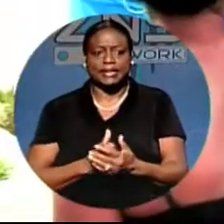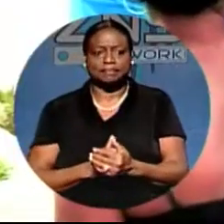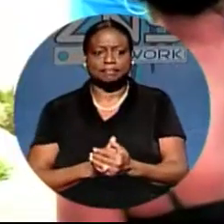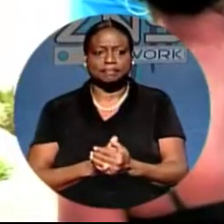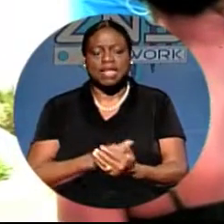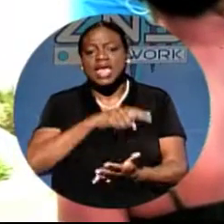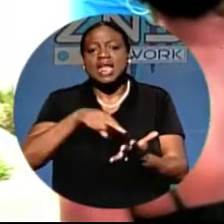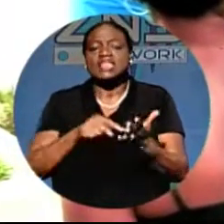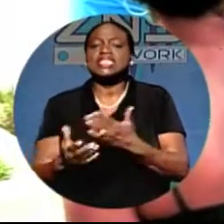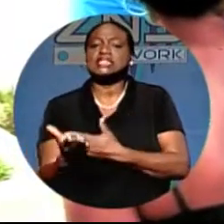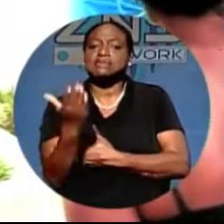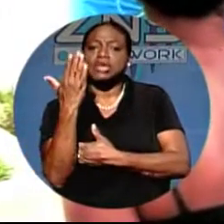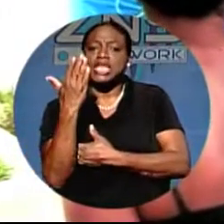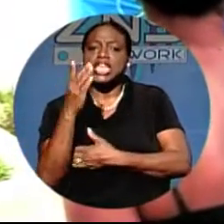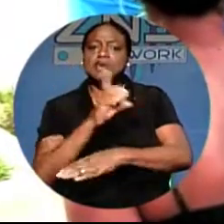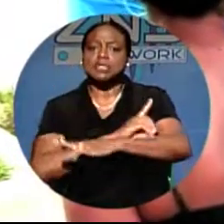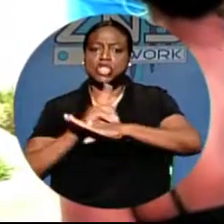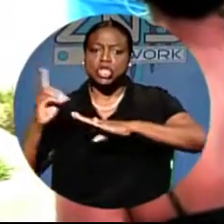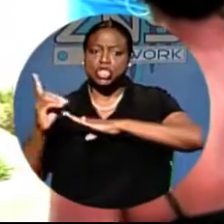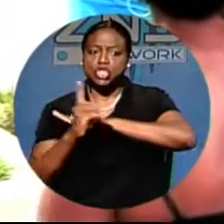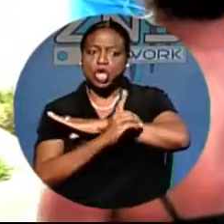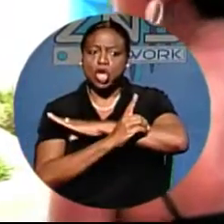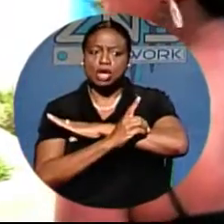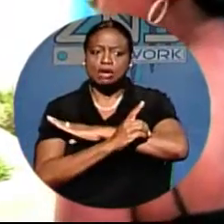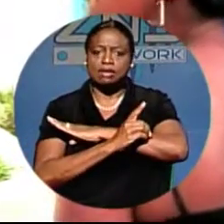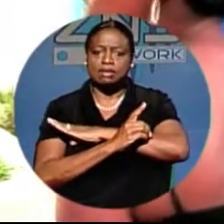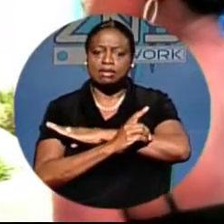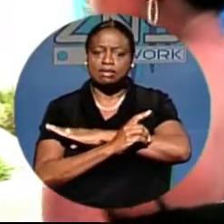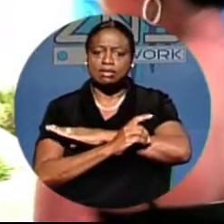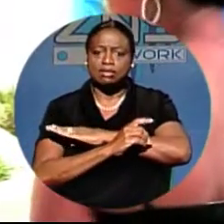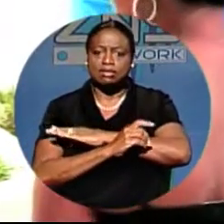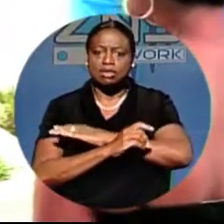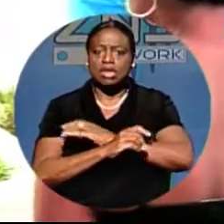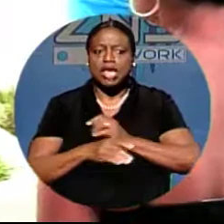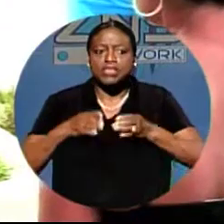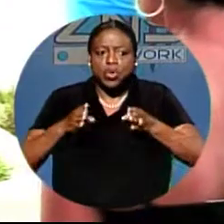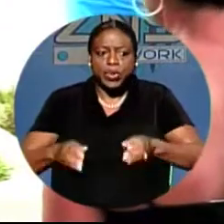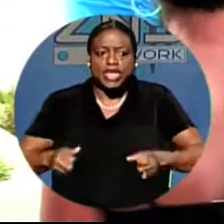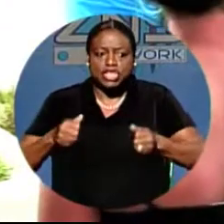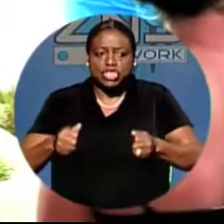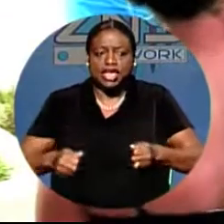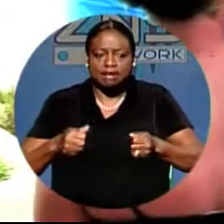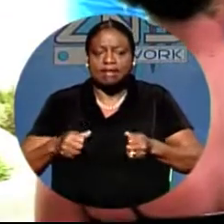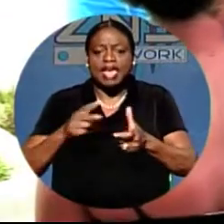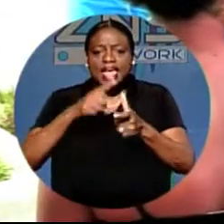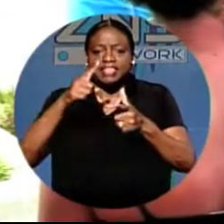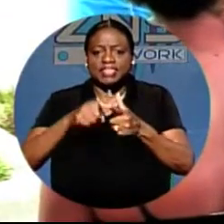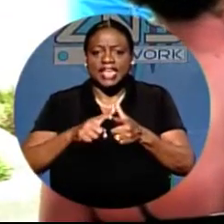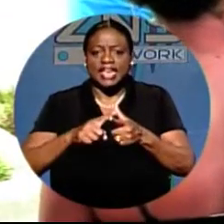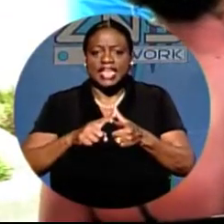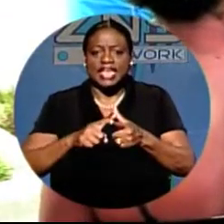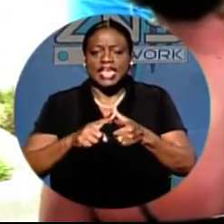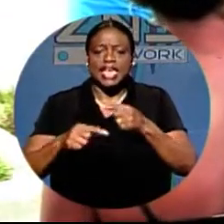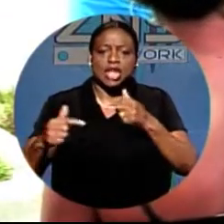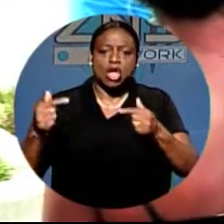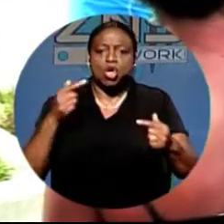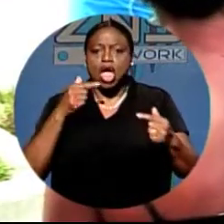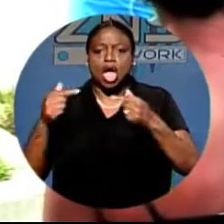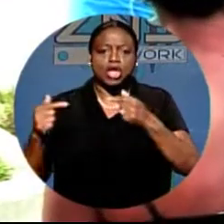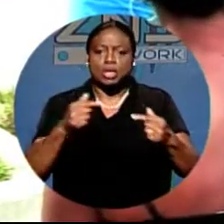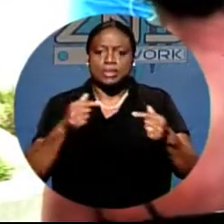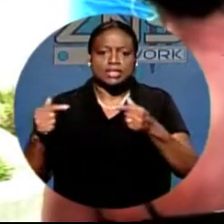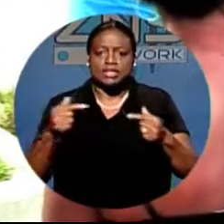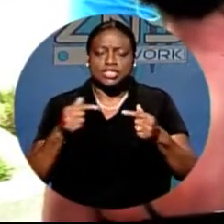morning, he's on the dock, right, like in his wheelchair, but after that, they said he had an argument with a security officer at the